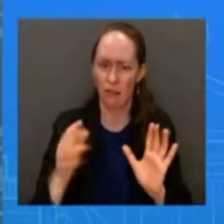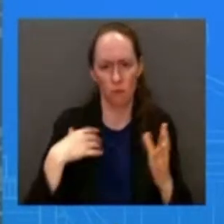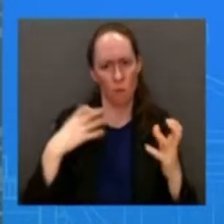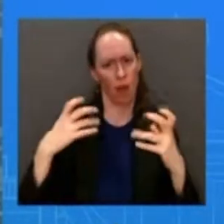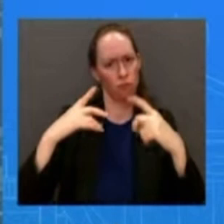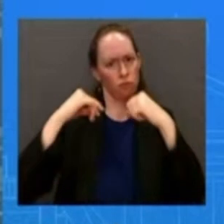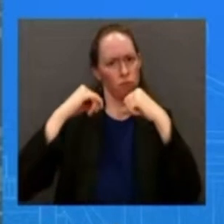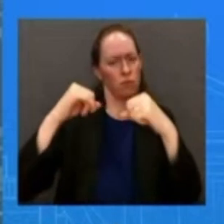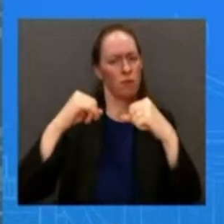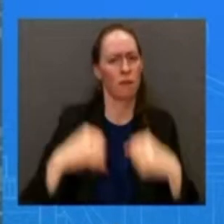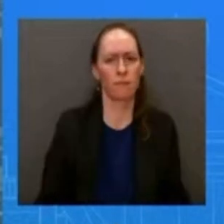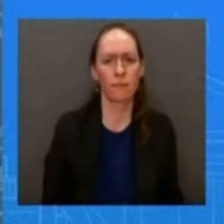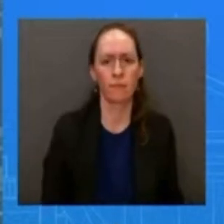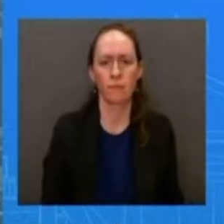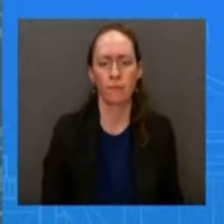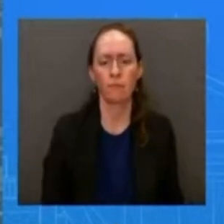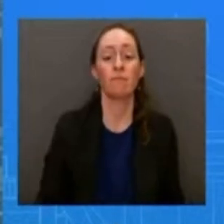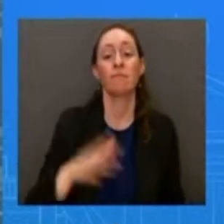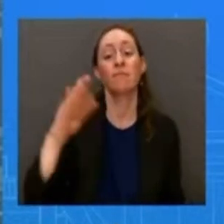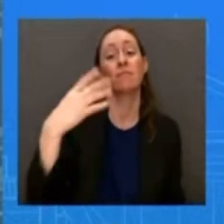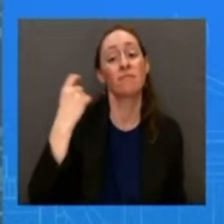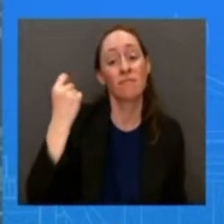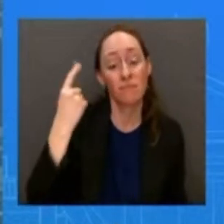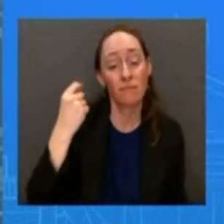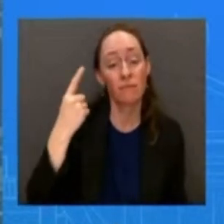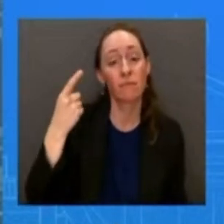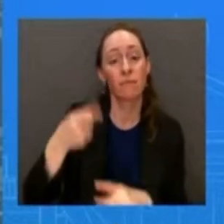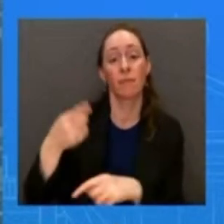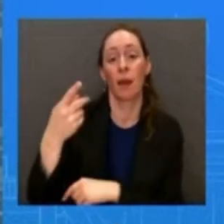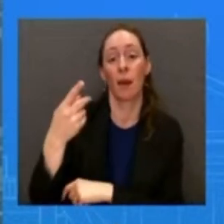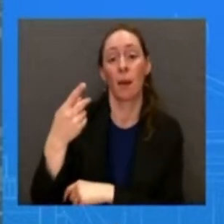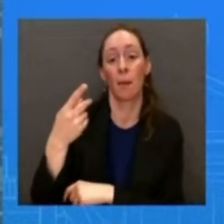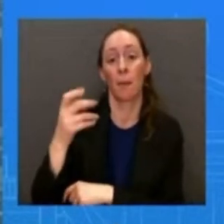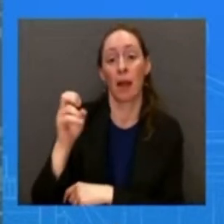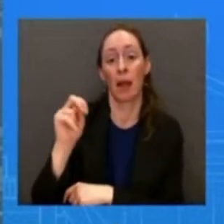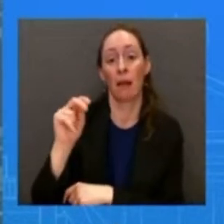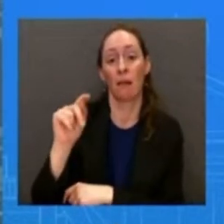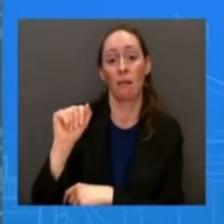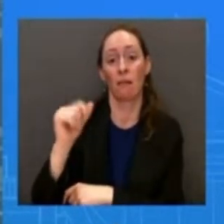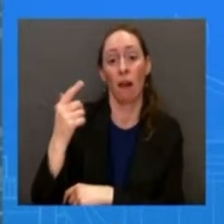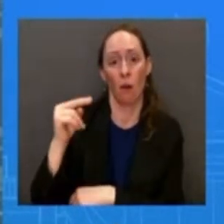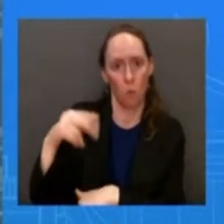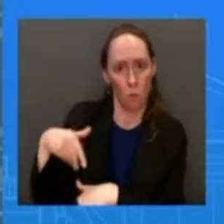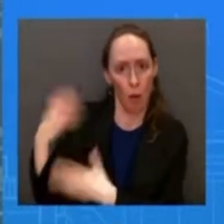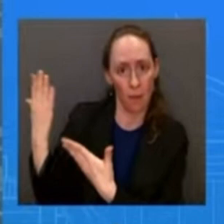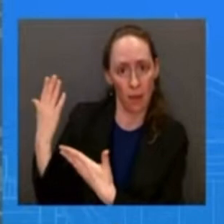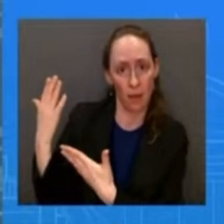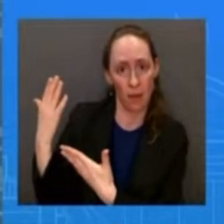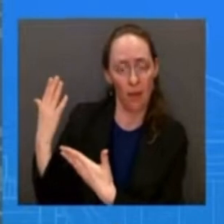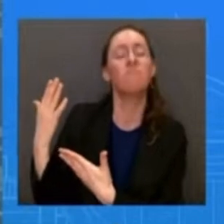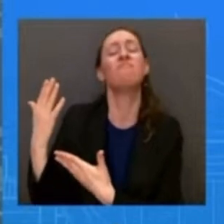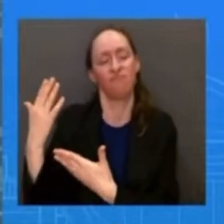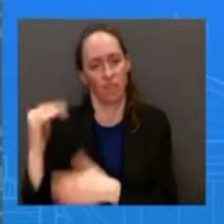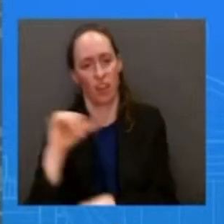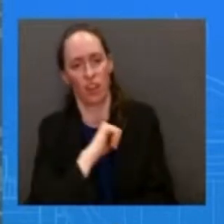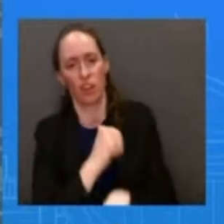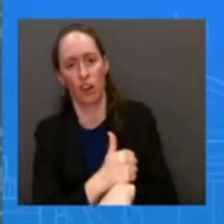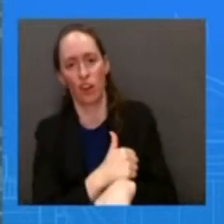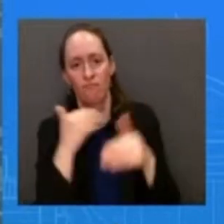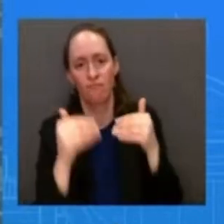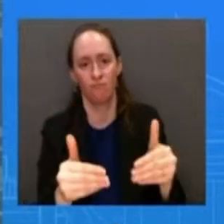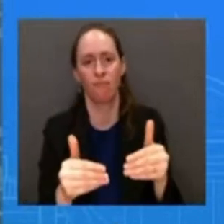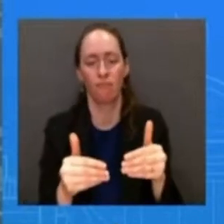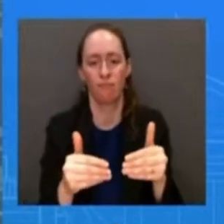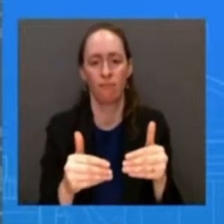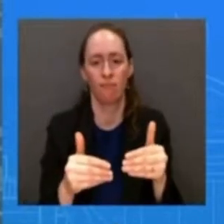recommendation by the pentagon to take that action i don't want to get ahead of what this what will be the final analysis right